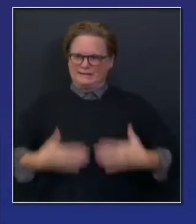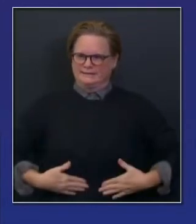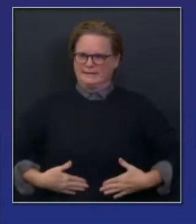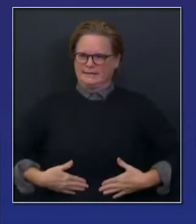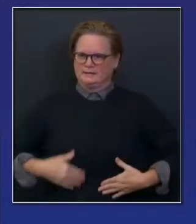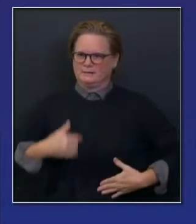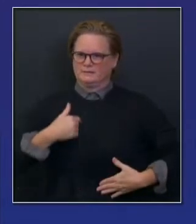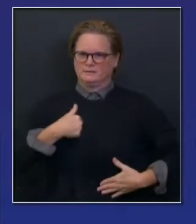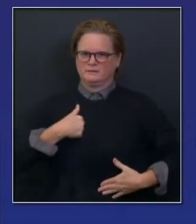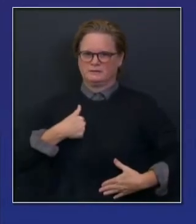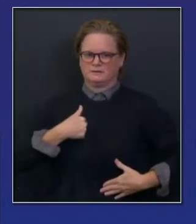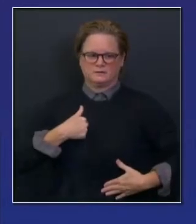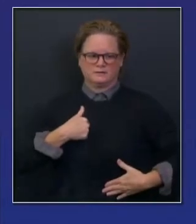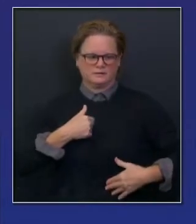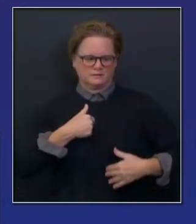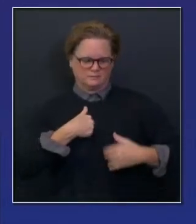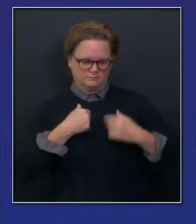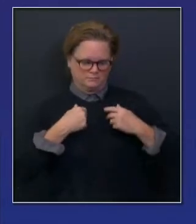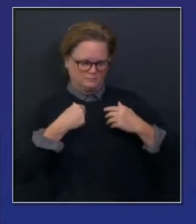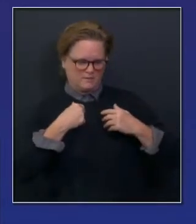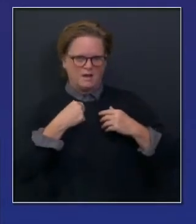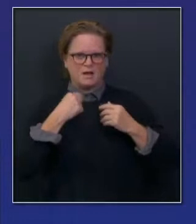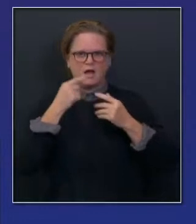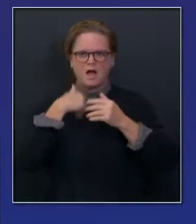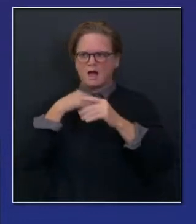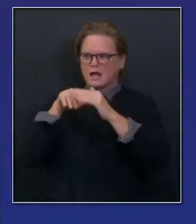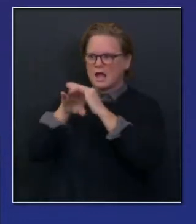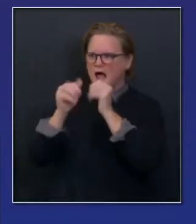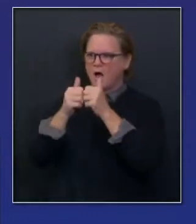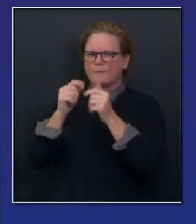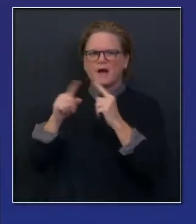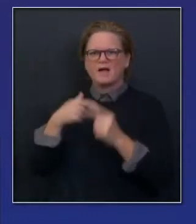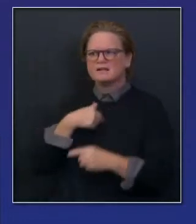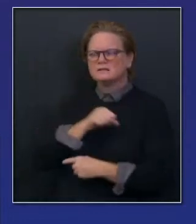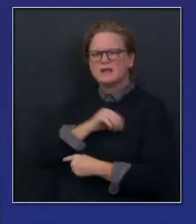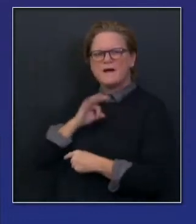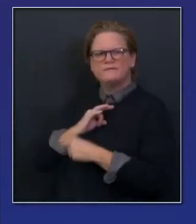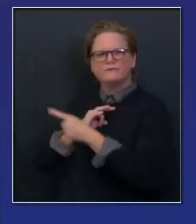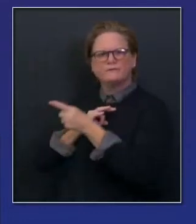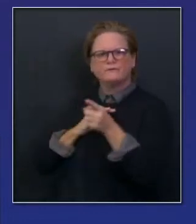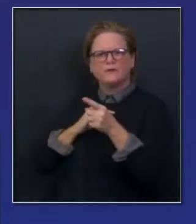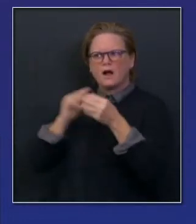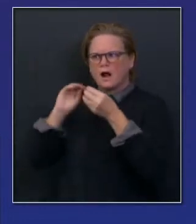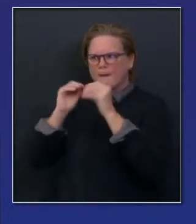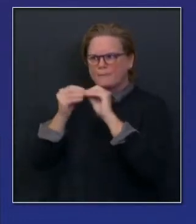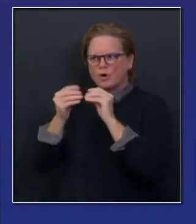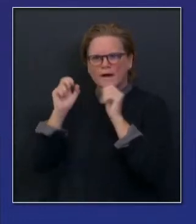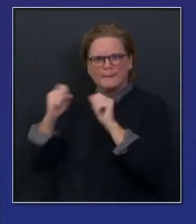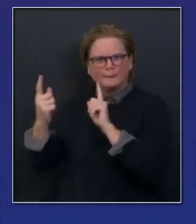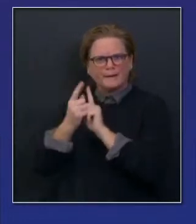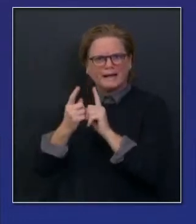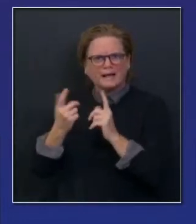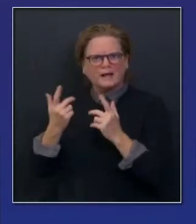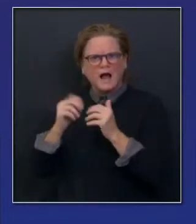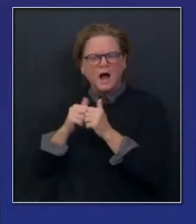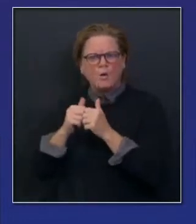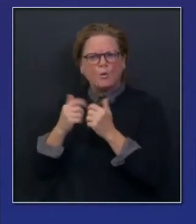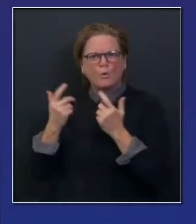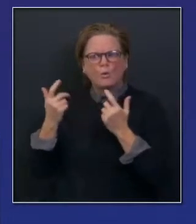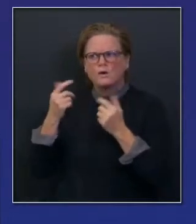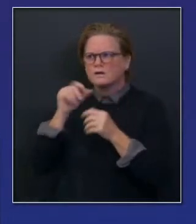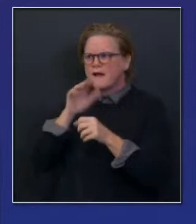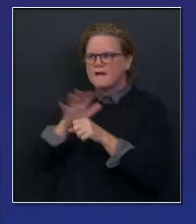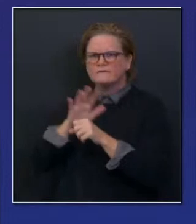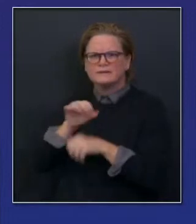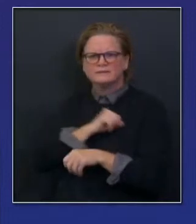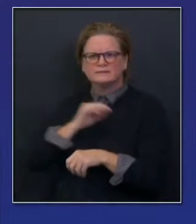per se. And I say per se because that's not the case in every single hospital in every part of the state. But in the aggregate,